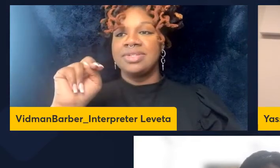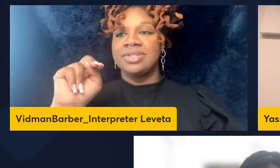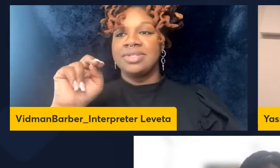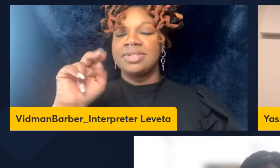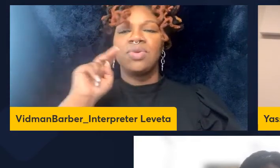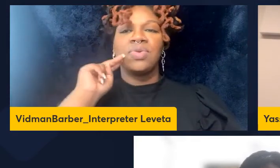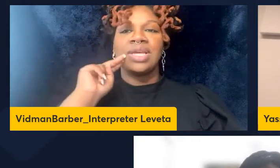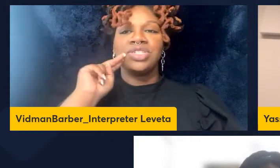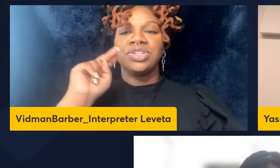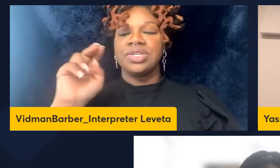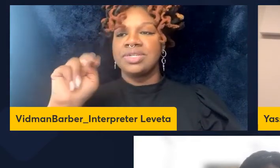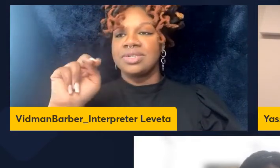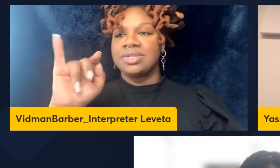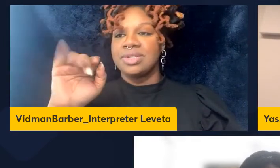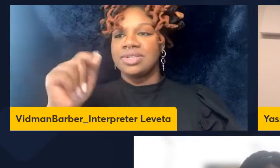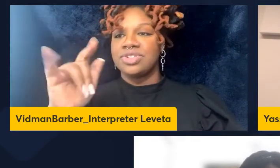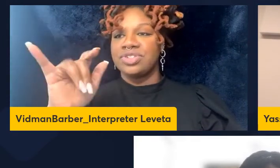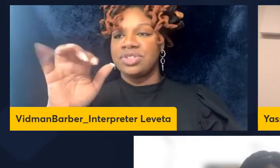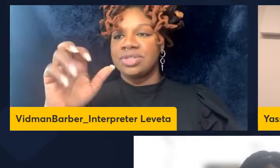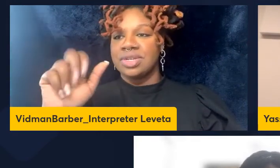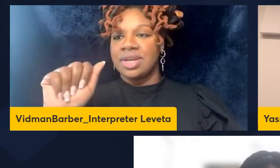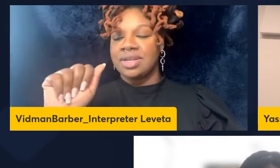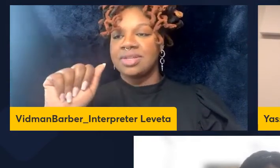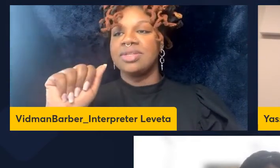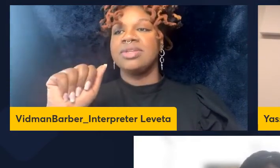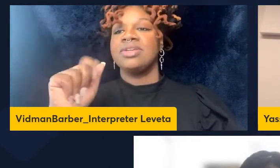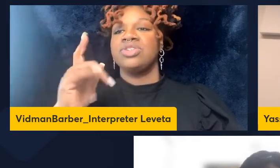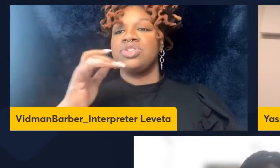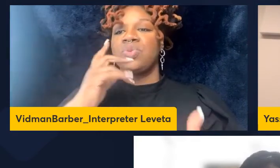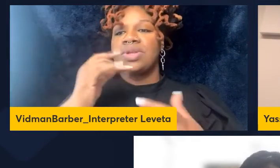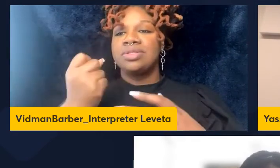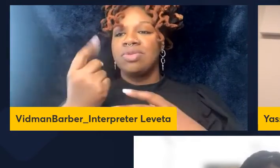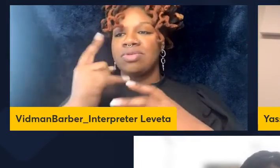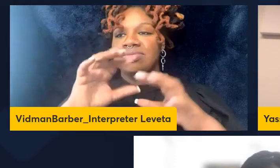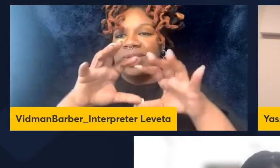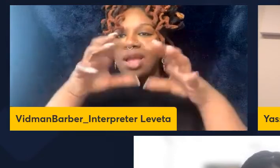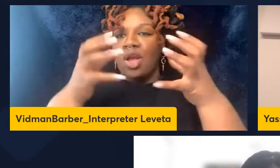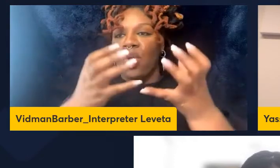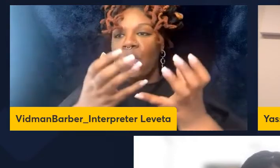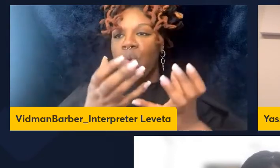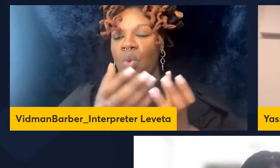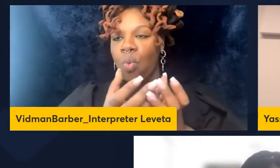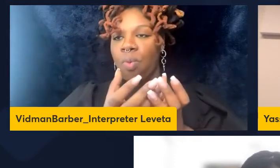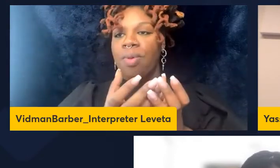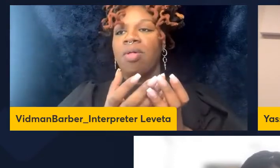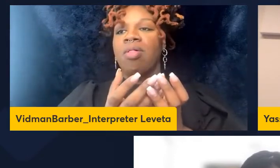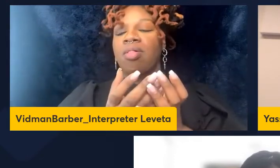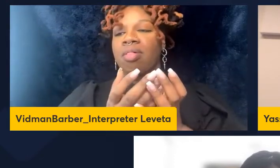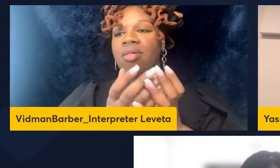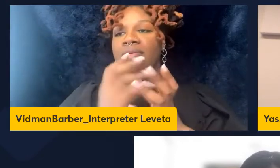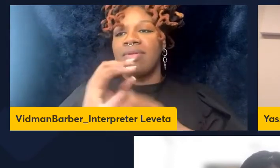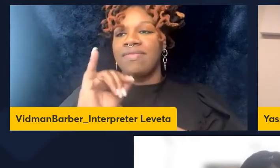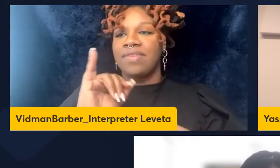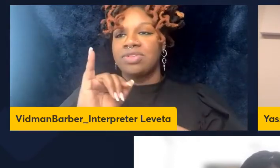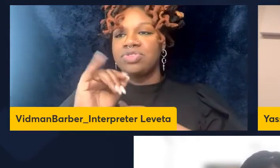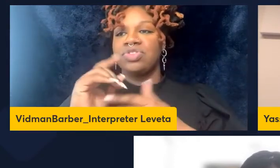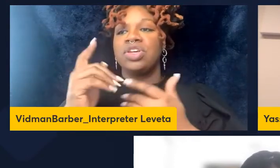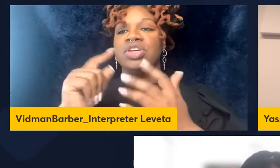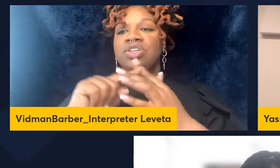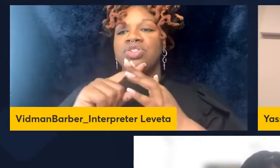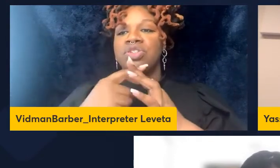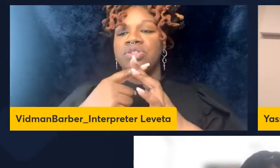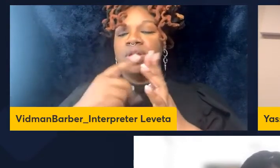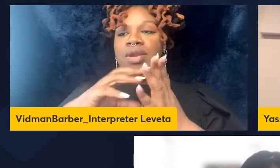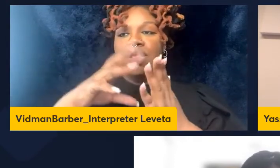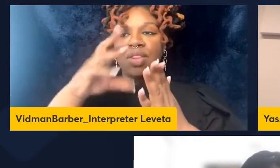better understand diseases of global and zoonotic importance Ebola started her postgraduate training in infection and immunity at the University of